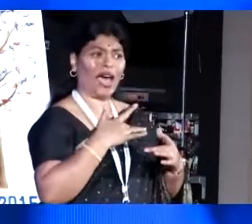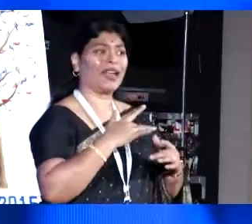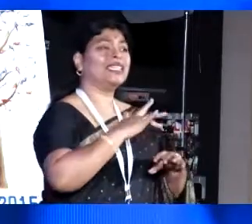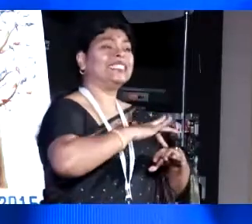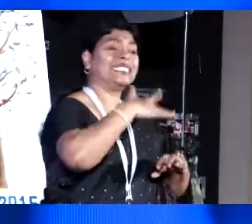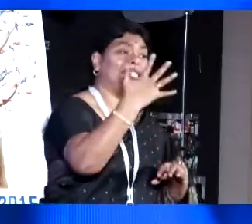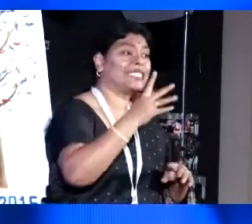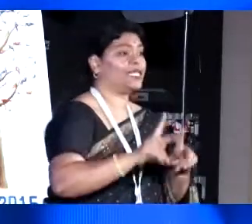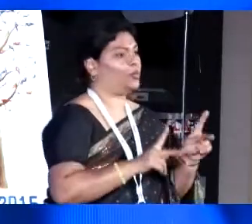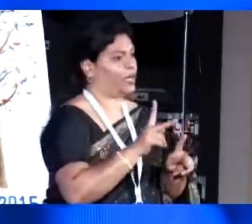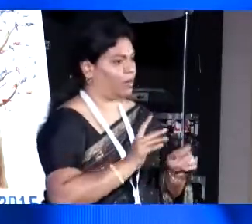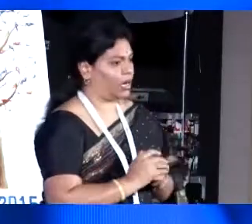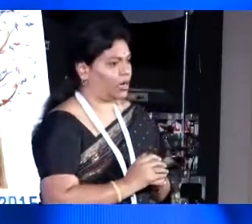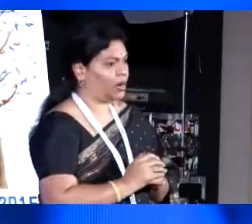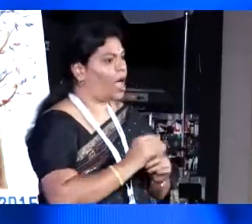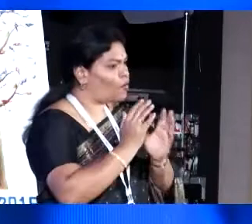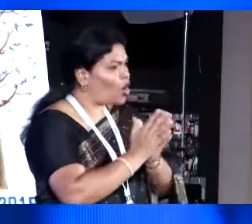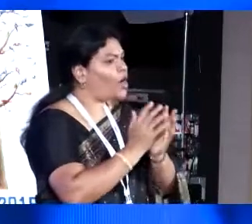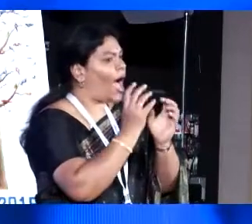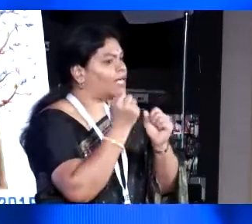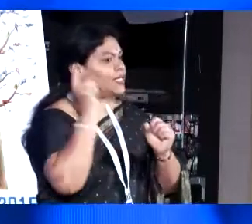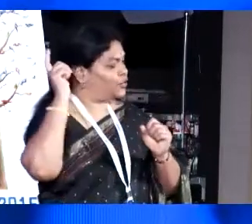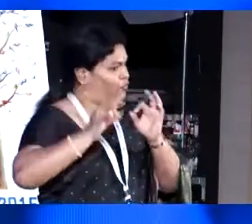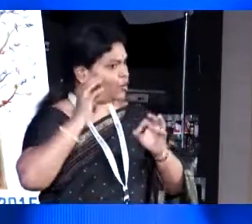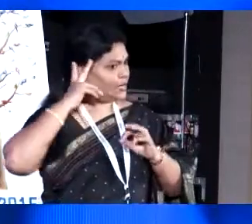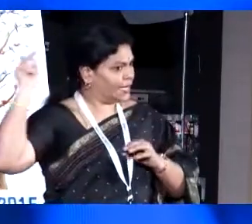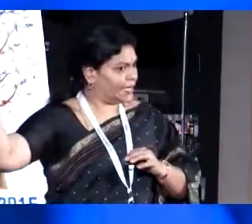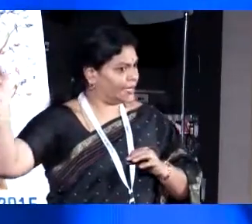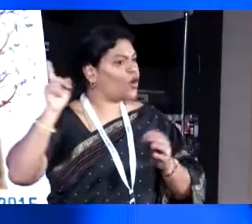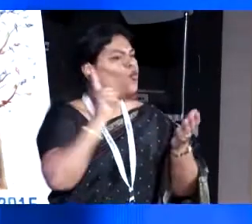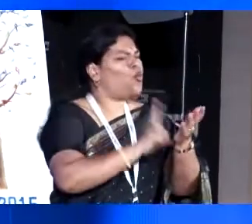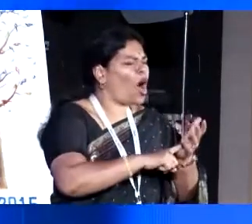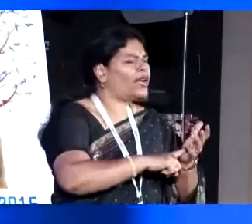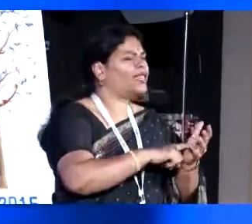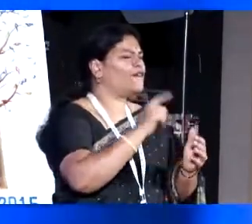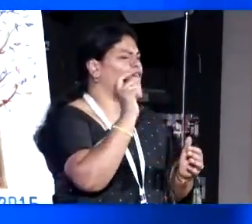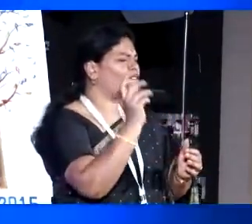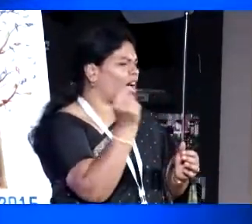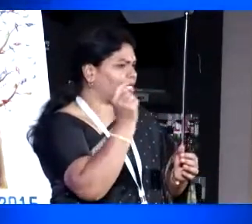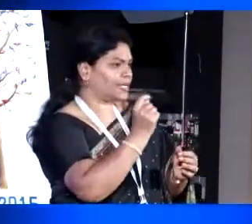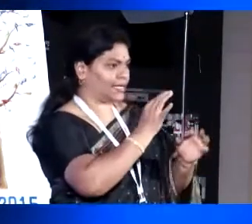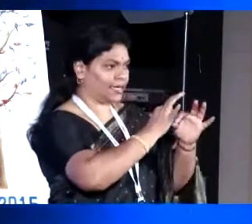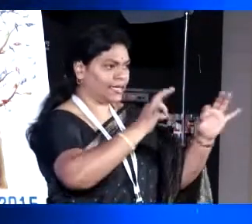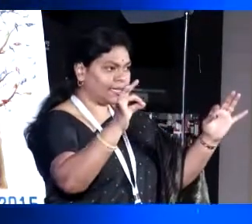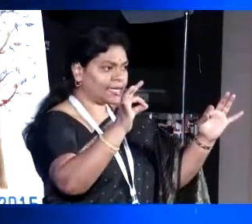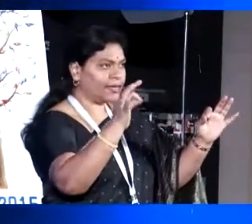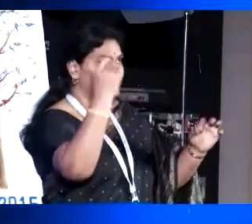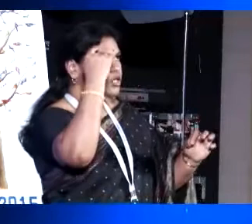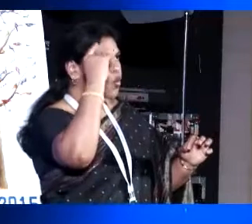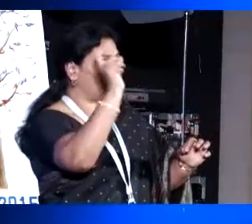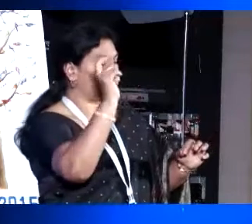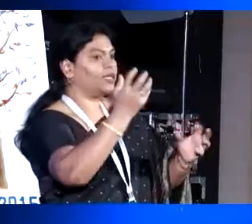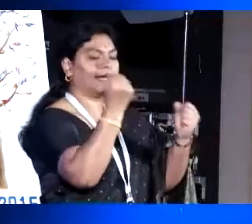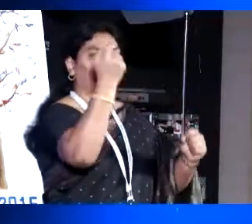just want to ask one thing. When you see this kid, what is that first word sentence that comes in your mind?